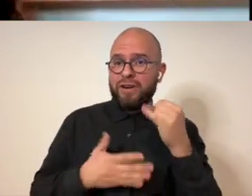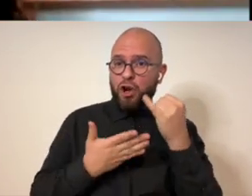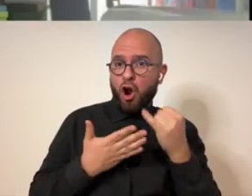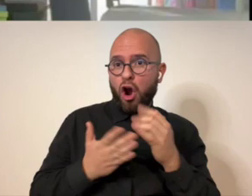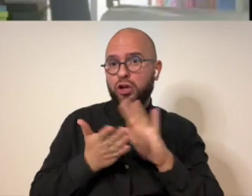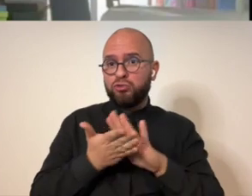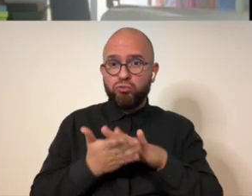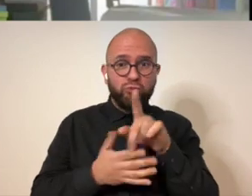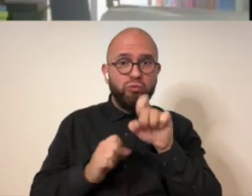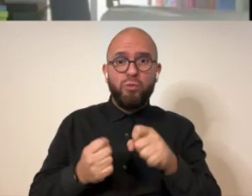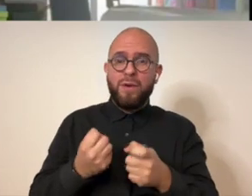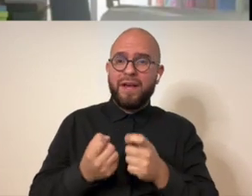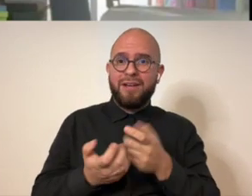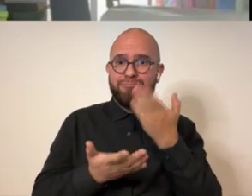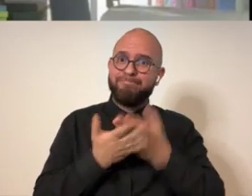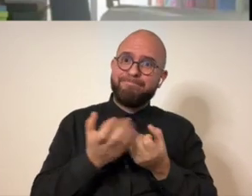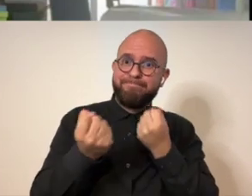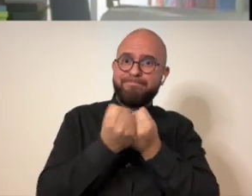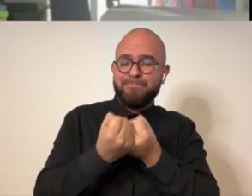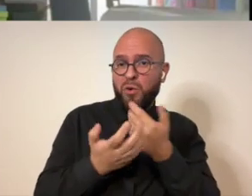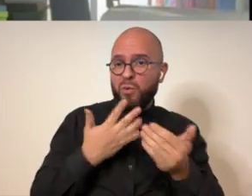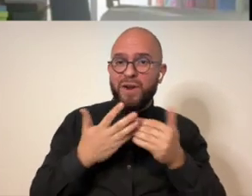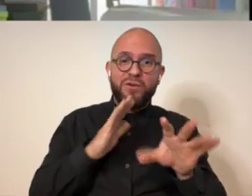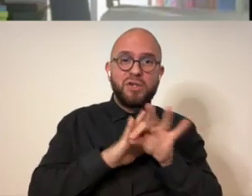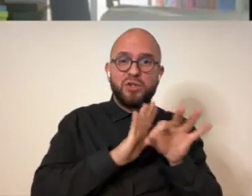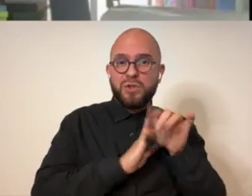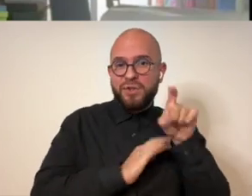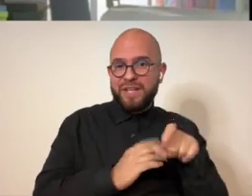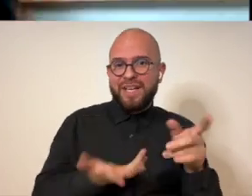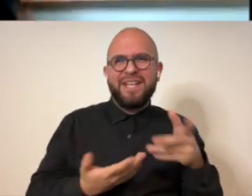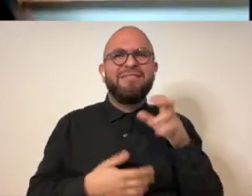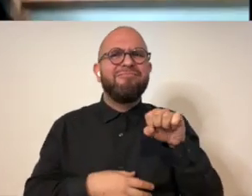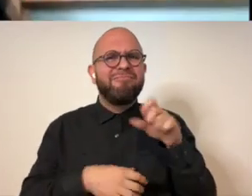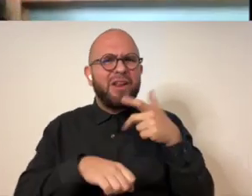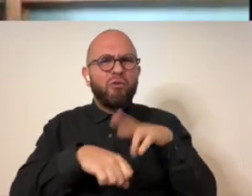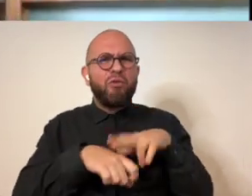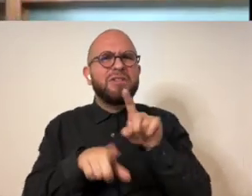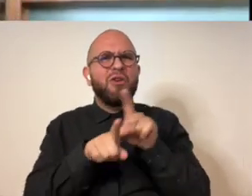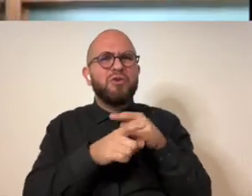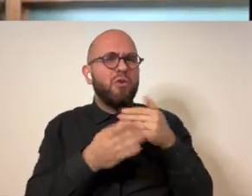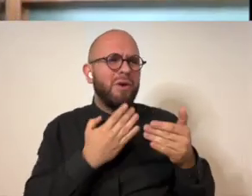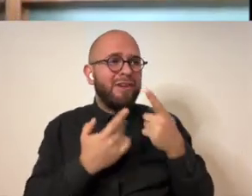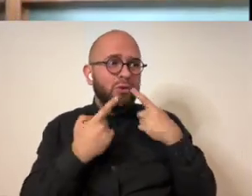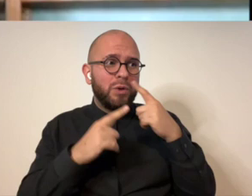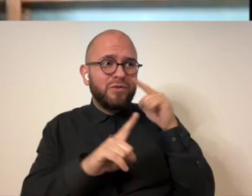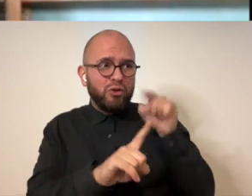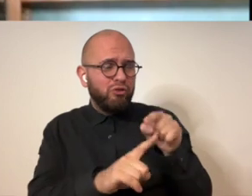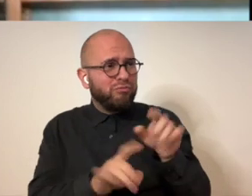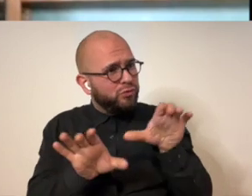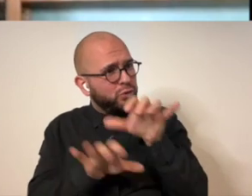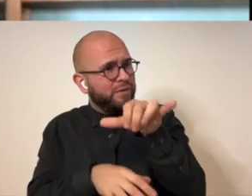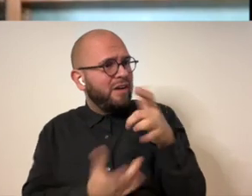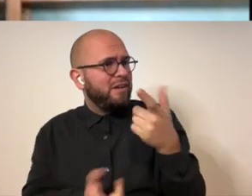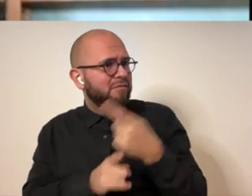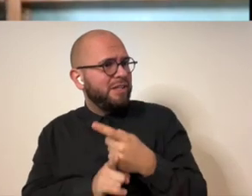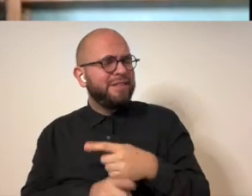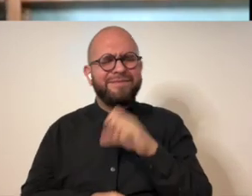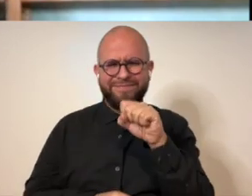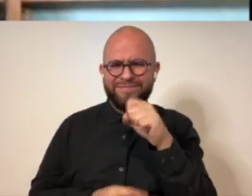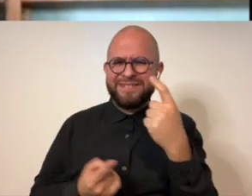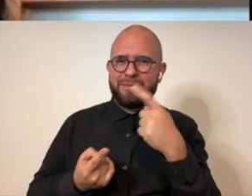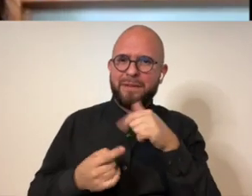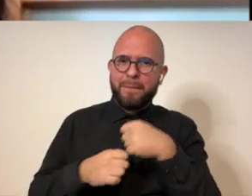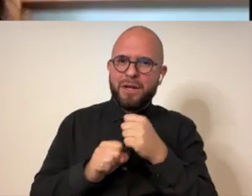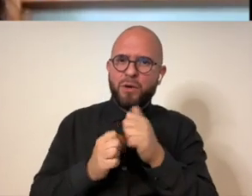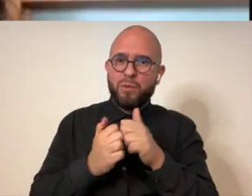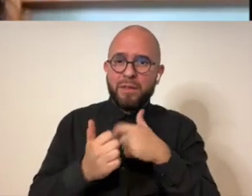that's the main thing i learned in art school is you can justify whatever choice you have to make and also if you do what works for you i think is the best